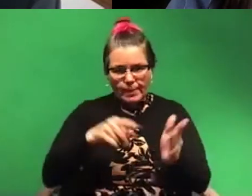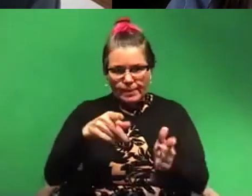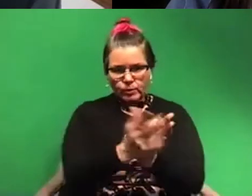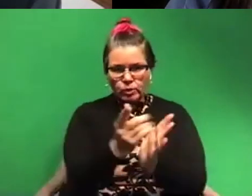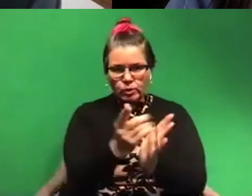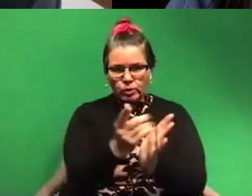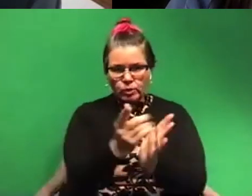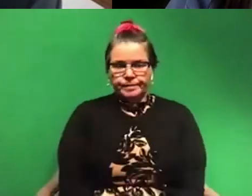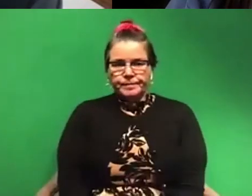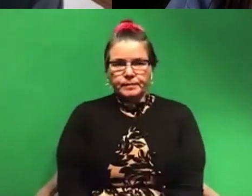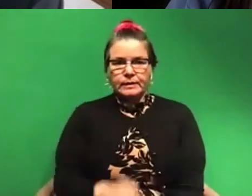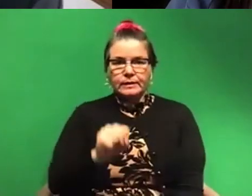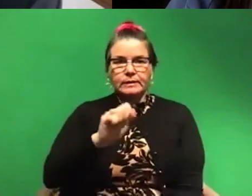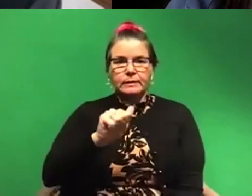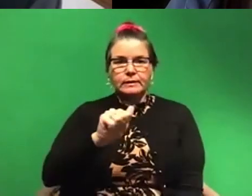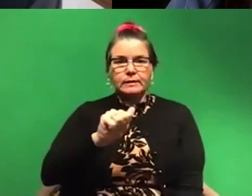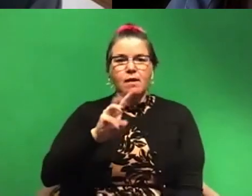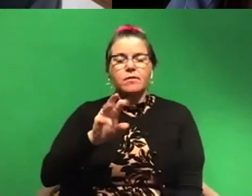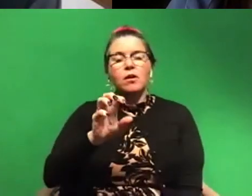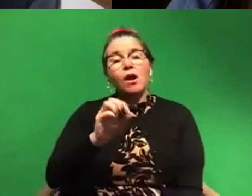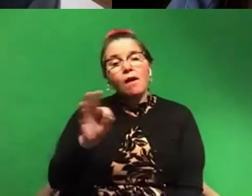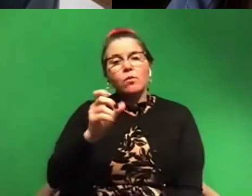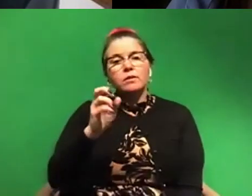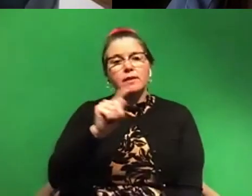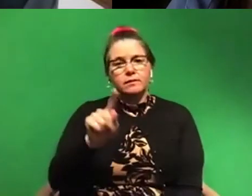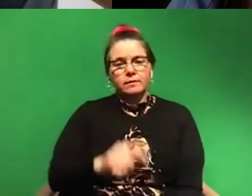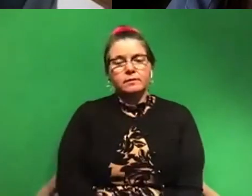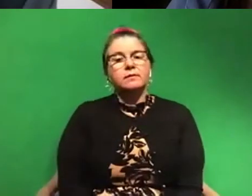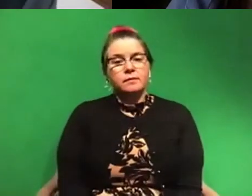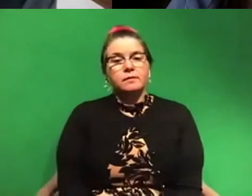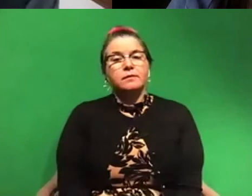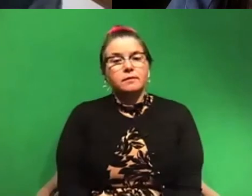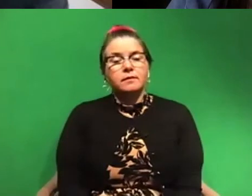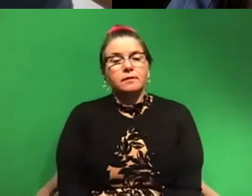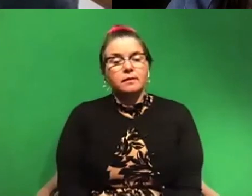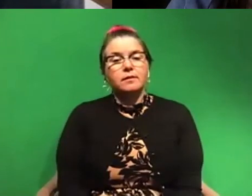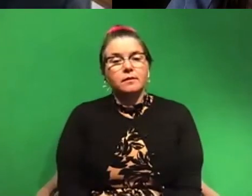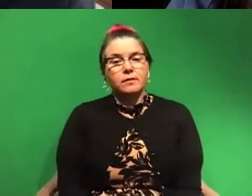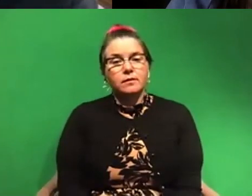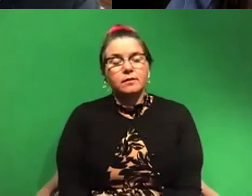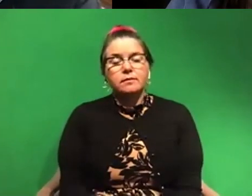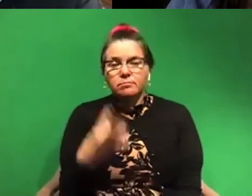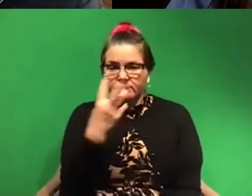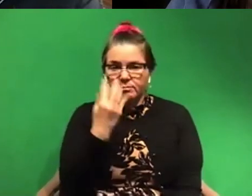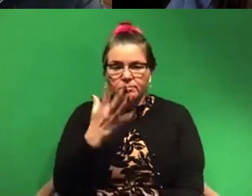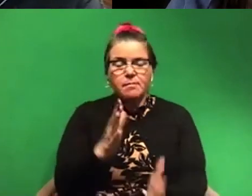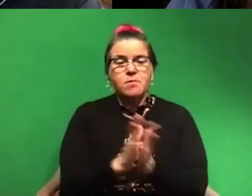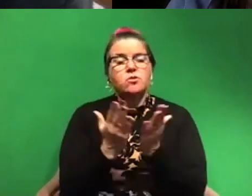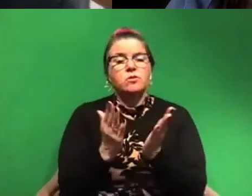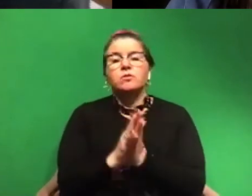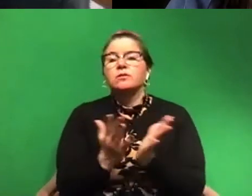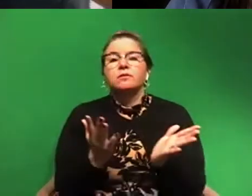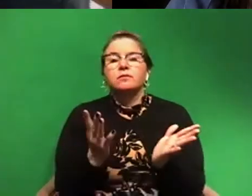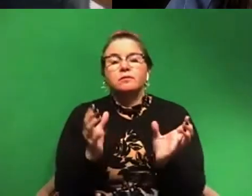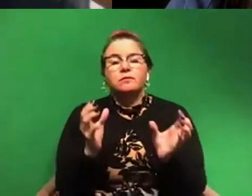The Sea of Cortez by Steinbeck and Ricketts. Um, it's a glorious book that talks about a field trip